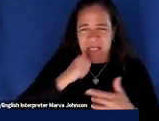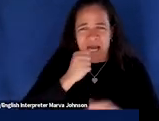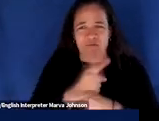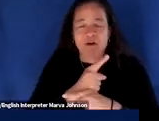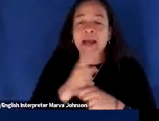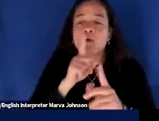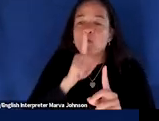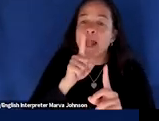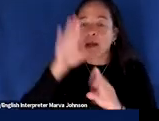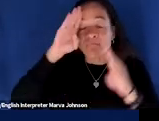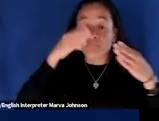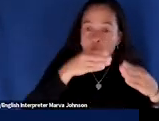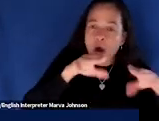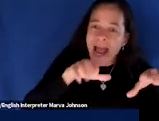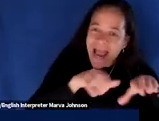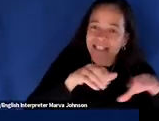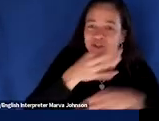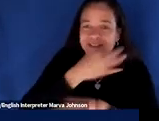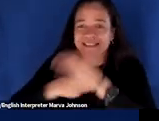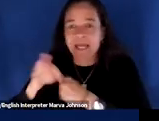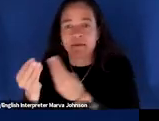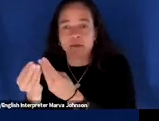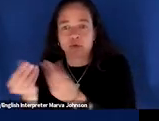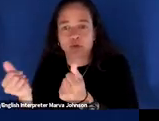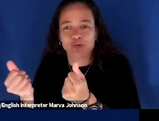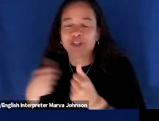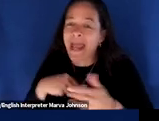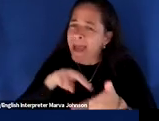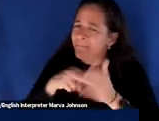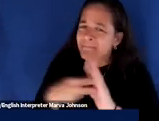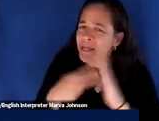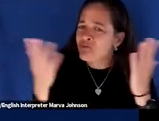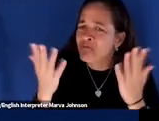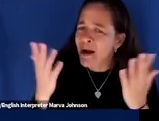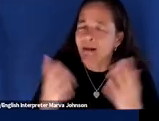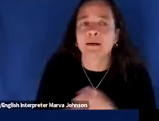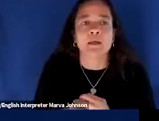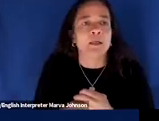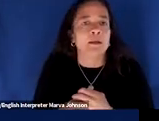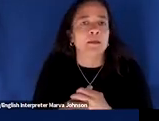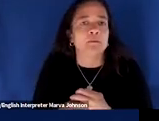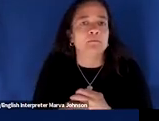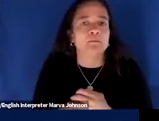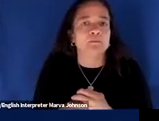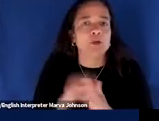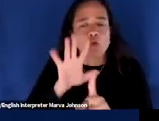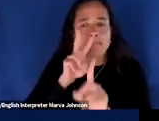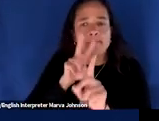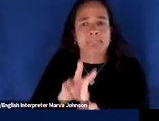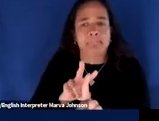solutions per se what do i mean by that well it has to do with how we think about climate change